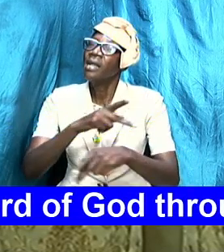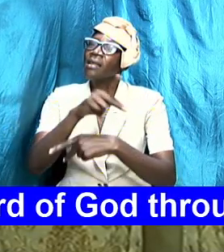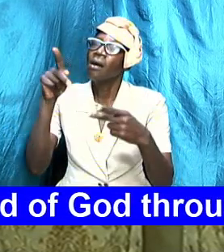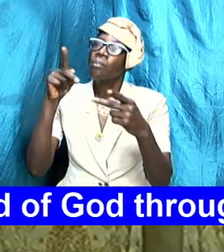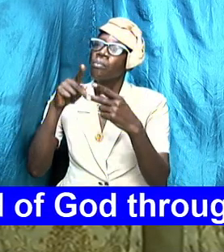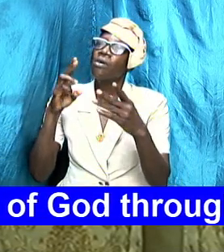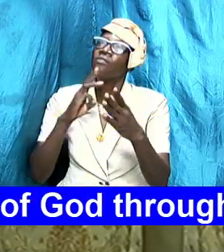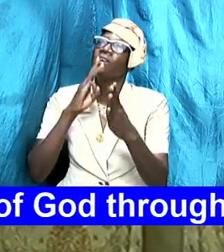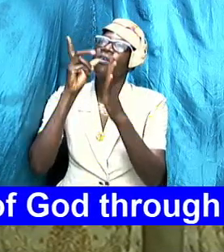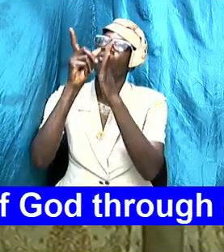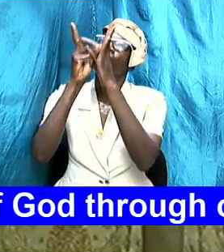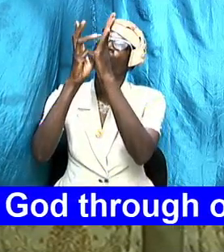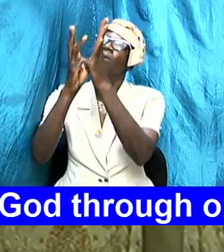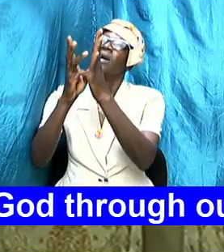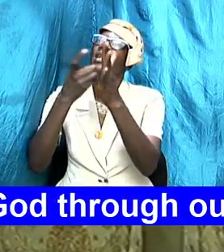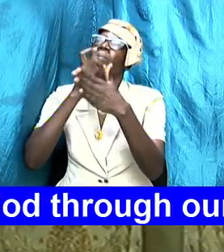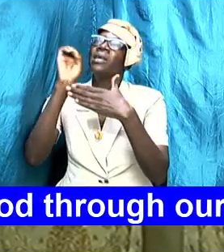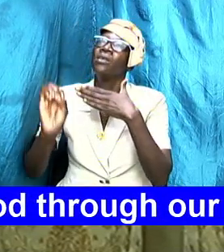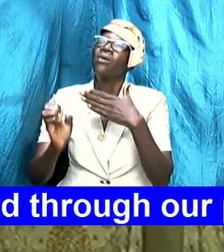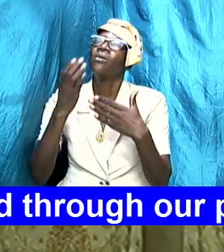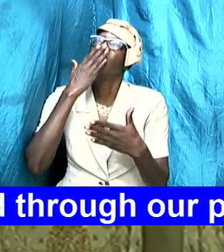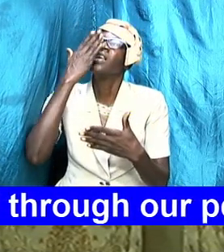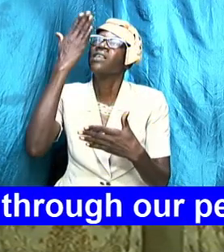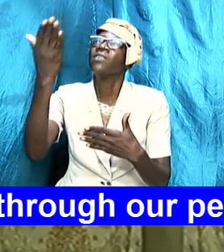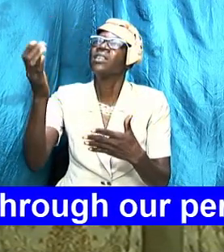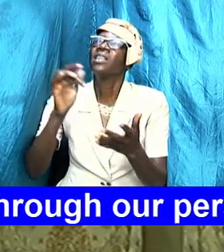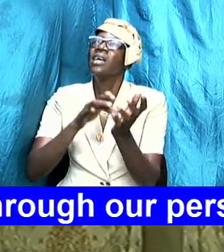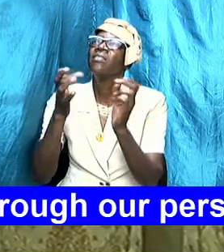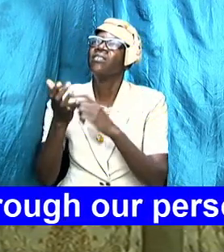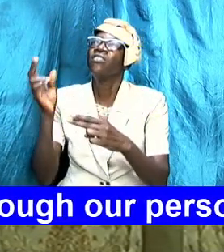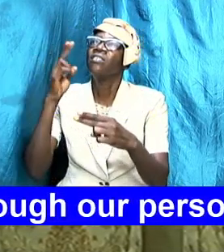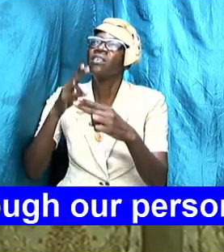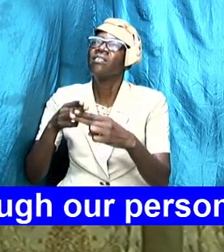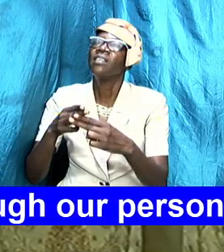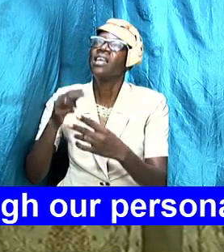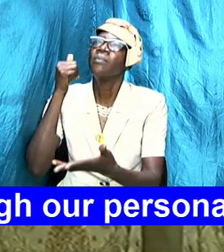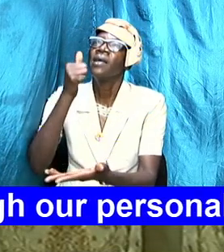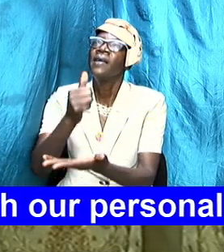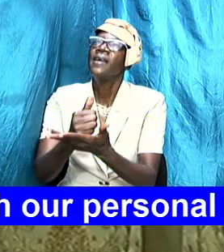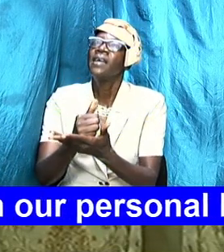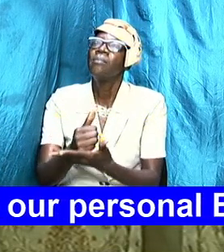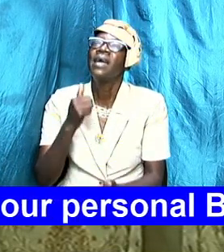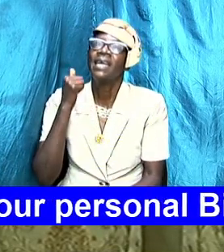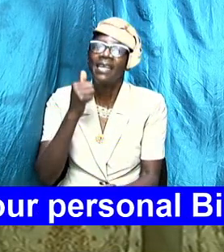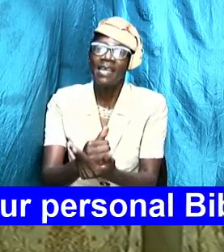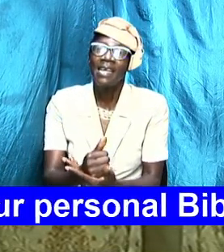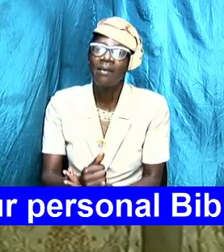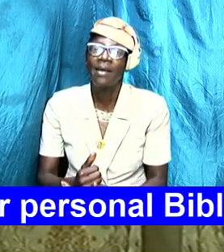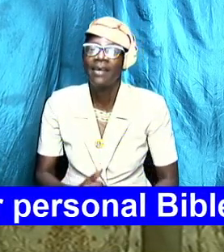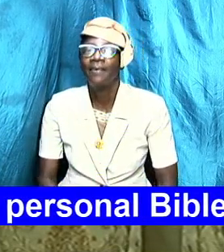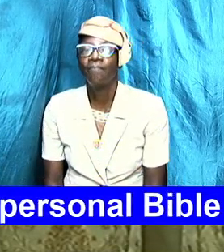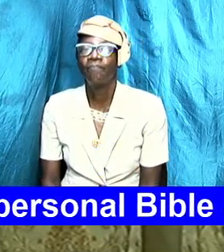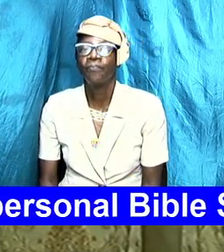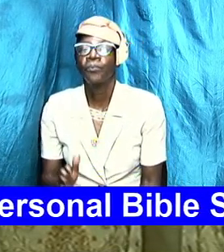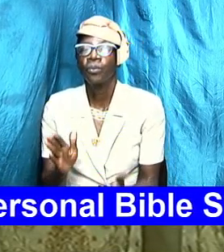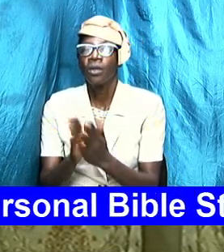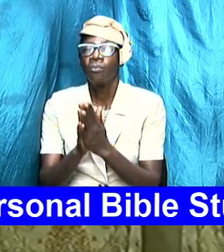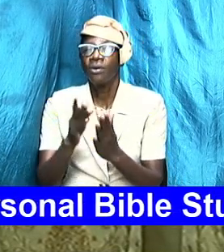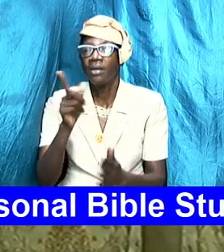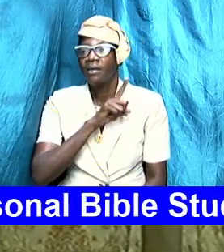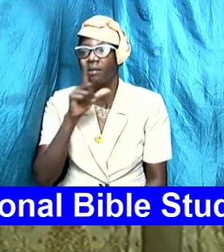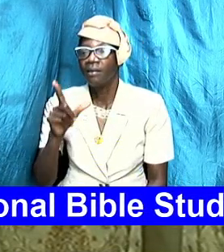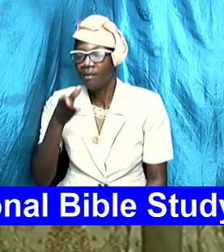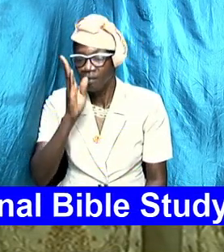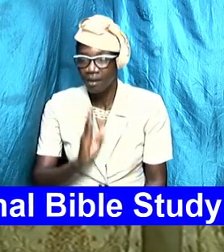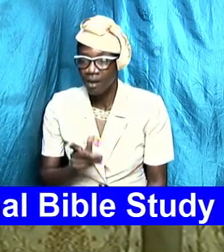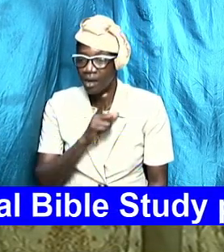give you thanks in Jesus name amen and amen praise God praise God the Lord bless